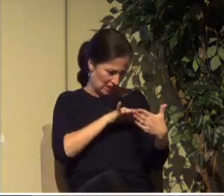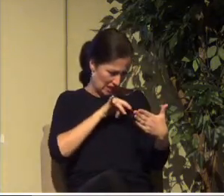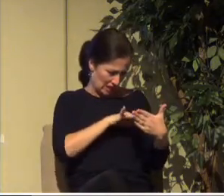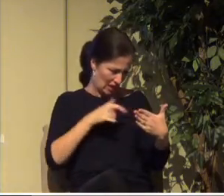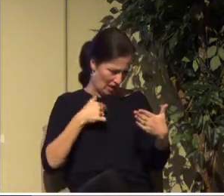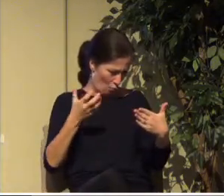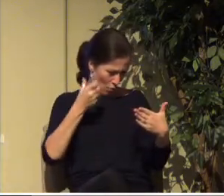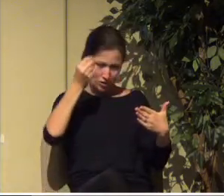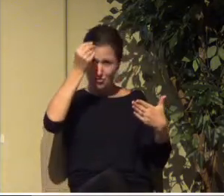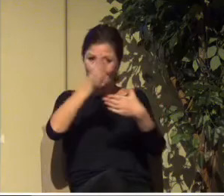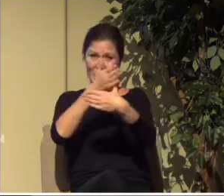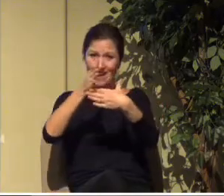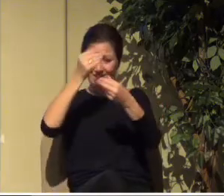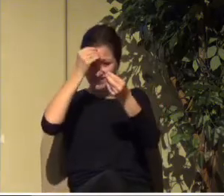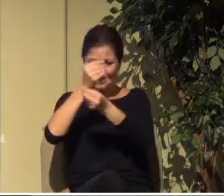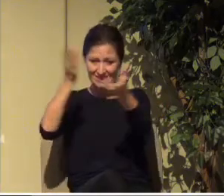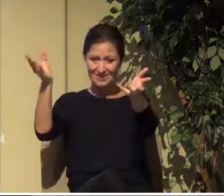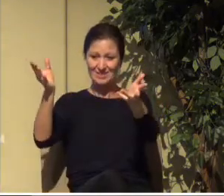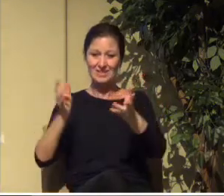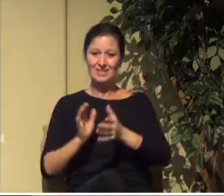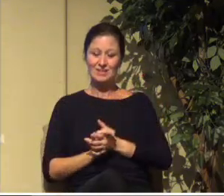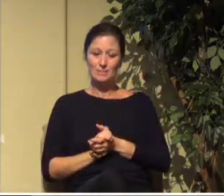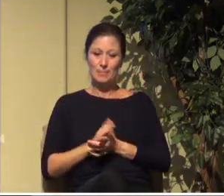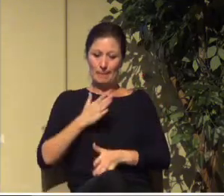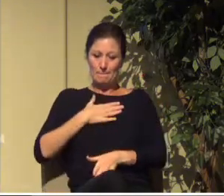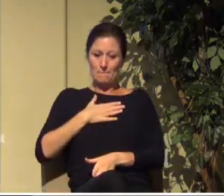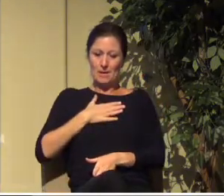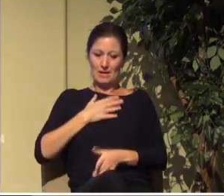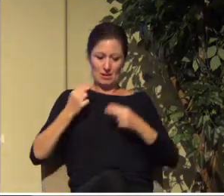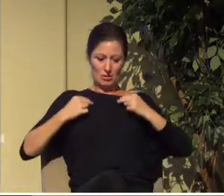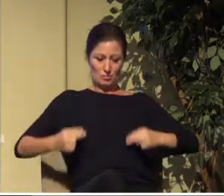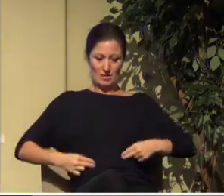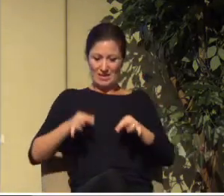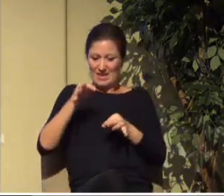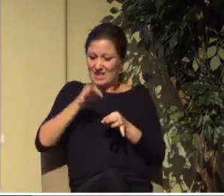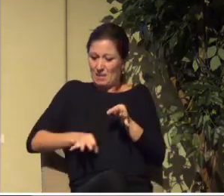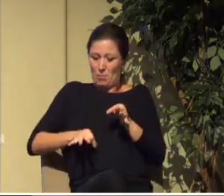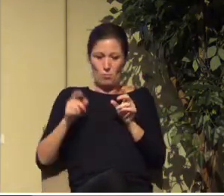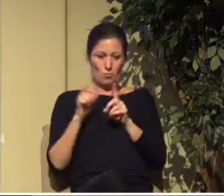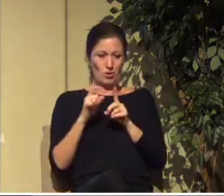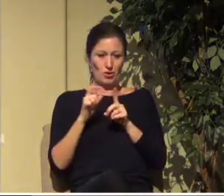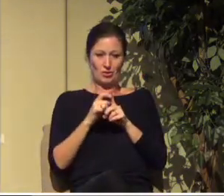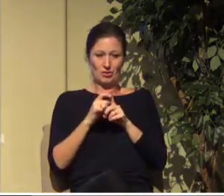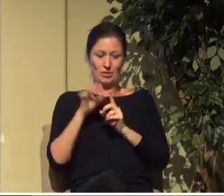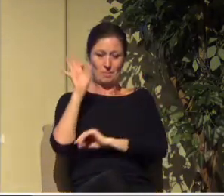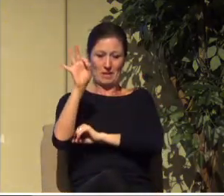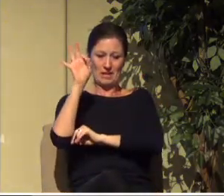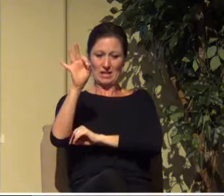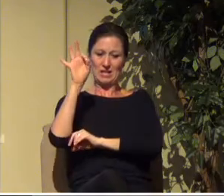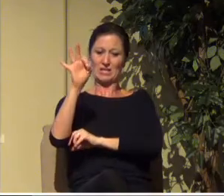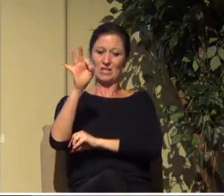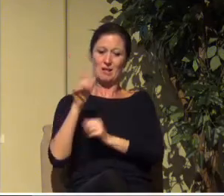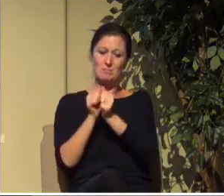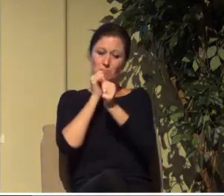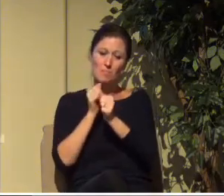would you speak through those simple human words that I have? Would you speak through them and bless each person who listens and hears?